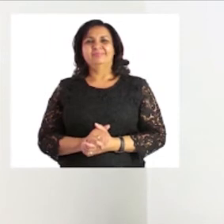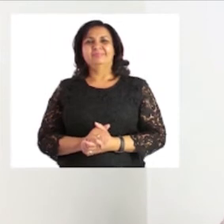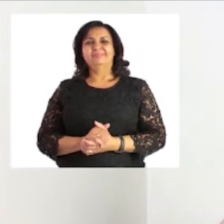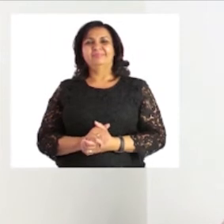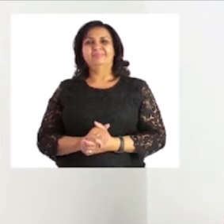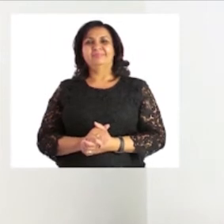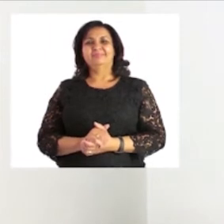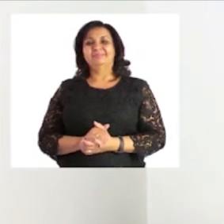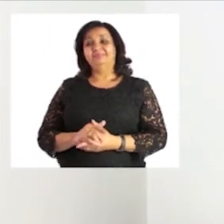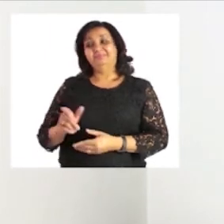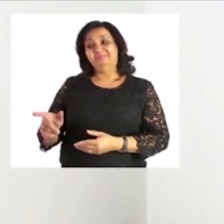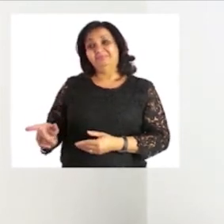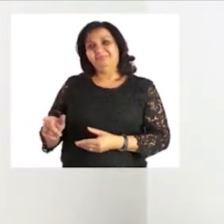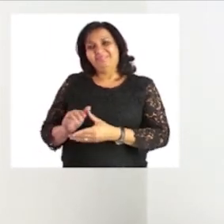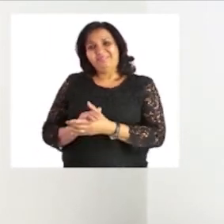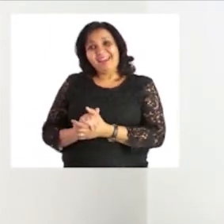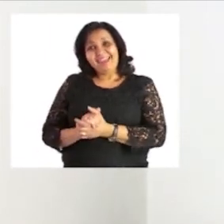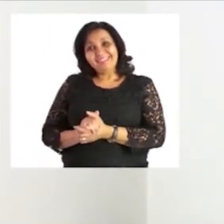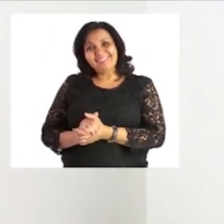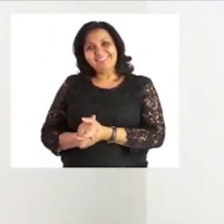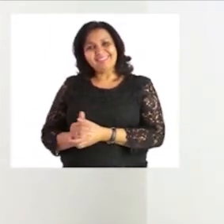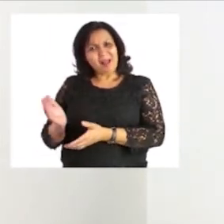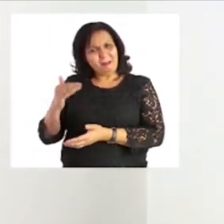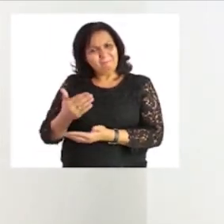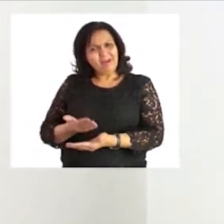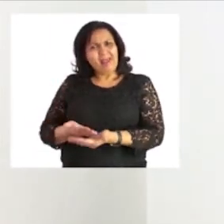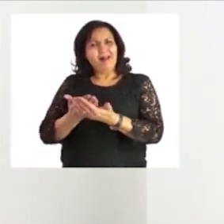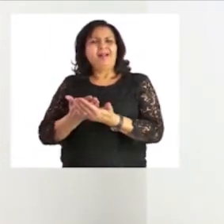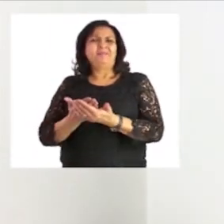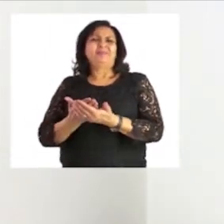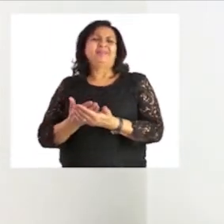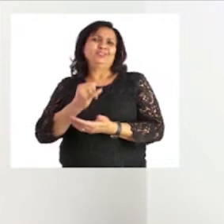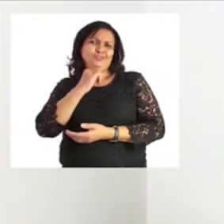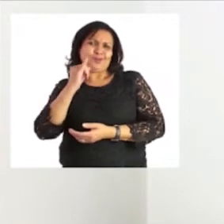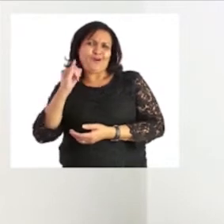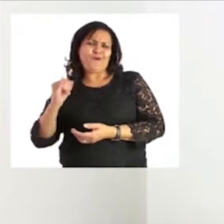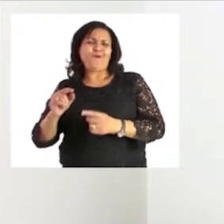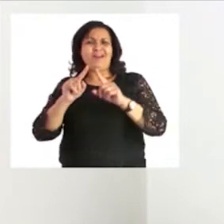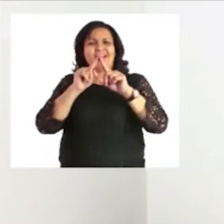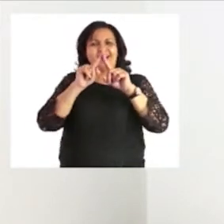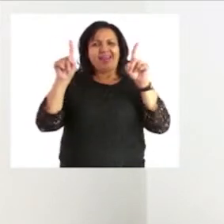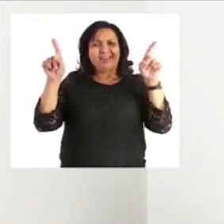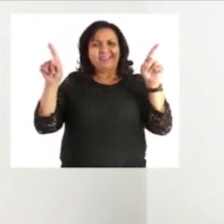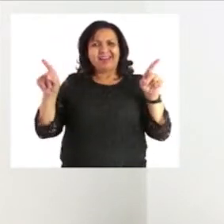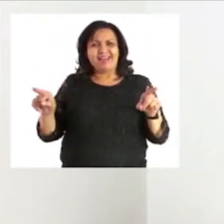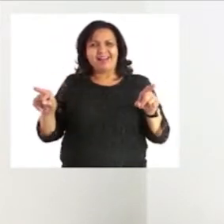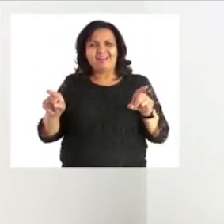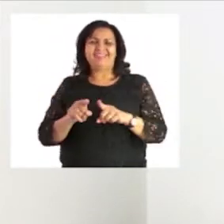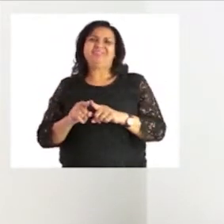now we're going to ask our friend to come and draw a rectangle for us on our blackboard